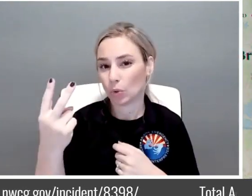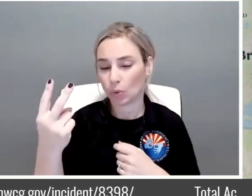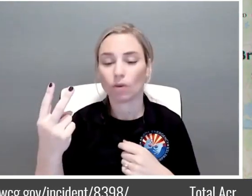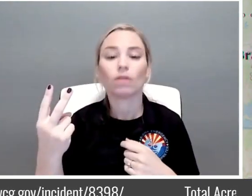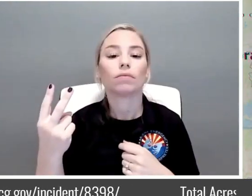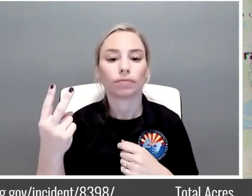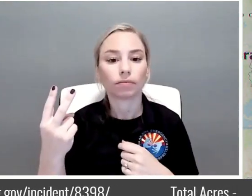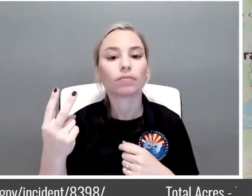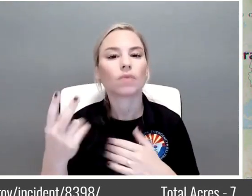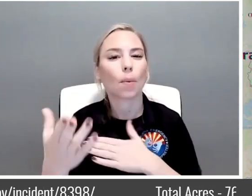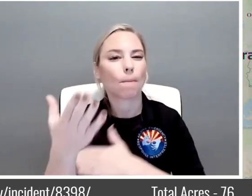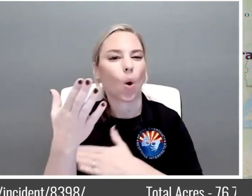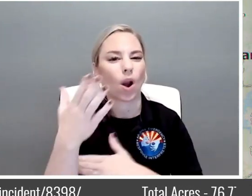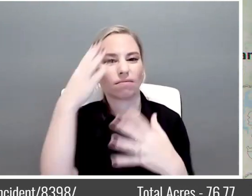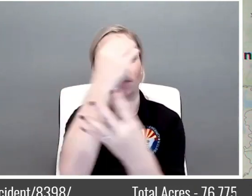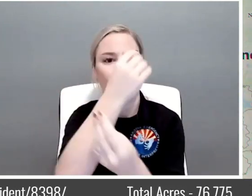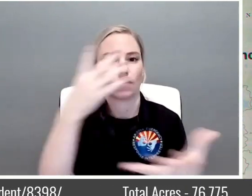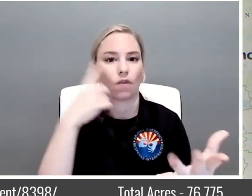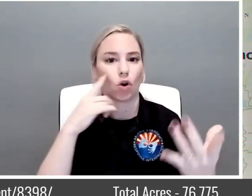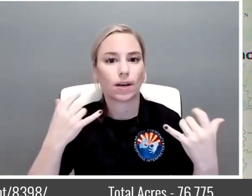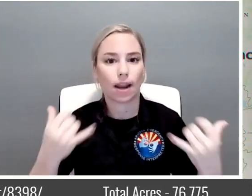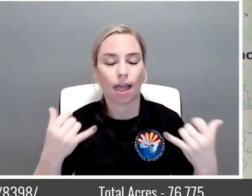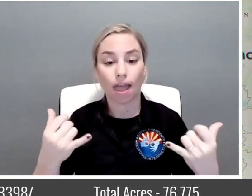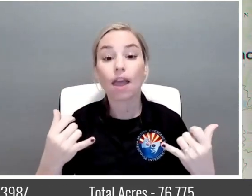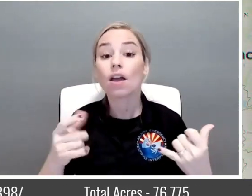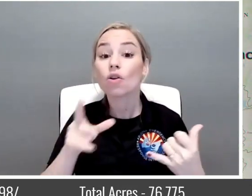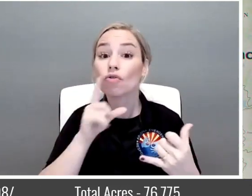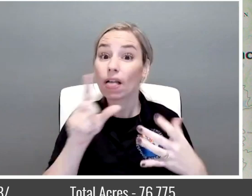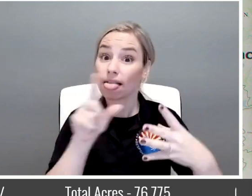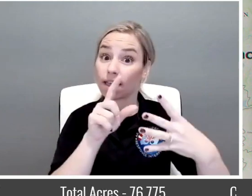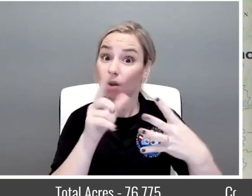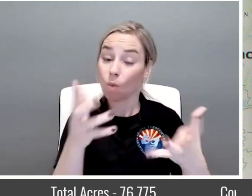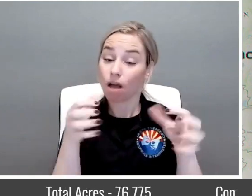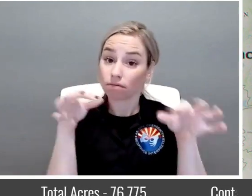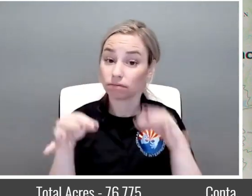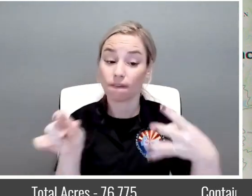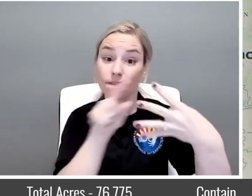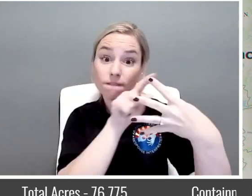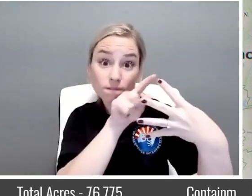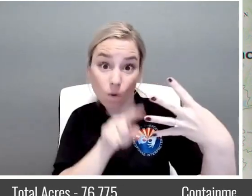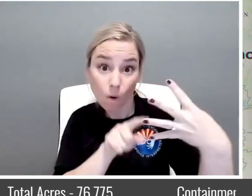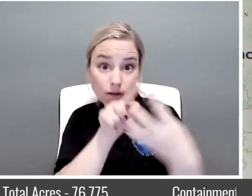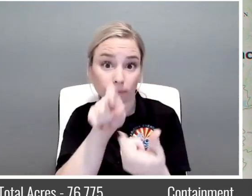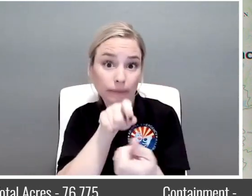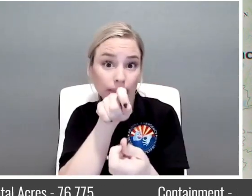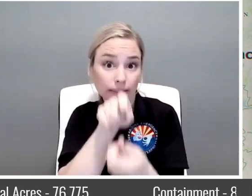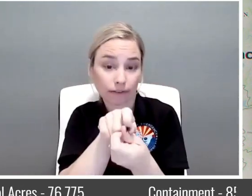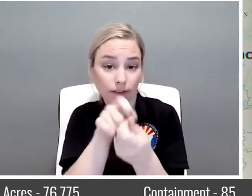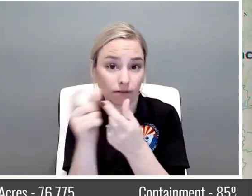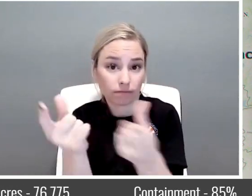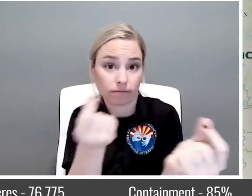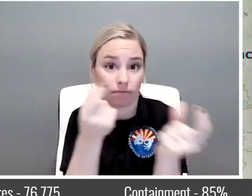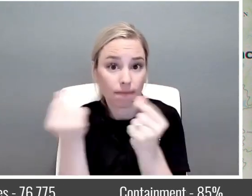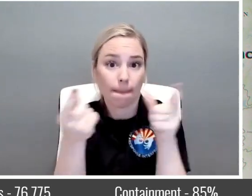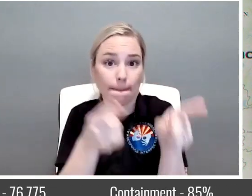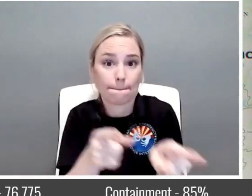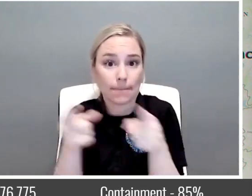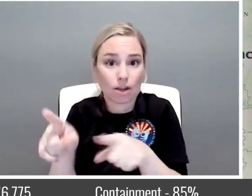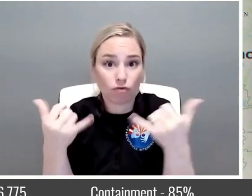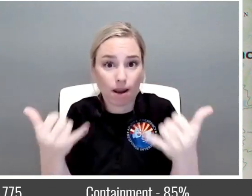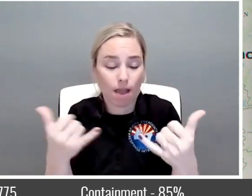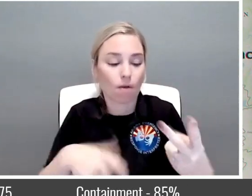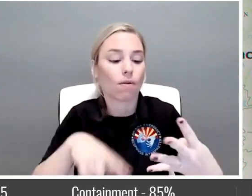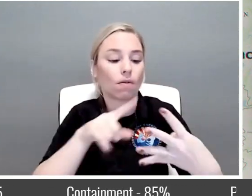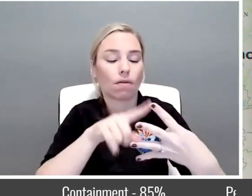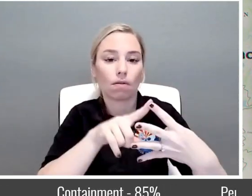talking about four specific operations that are going on on the fire concurrently. We're still in full suppression and we're